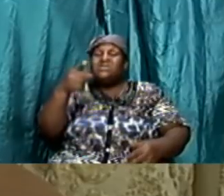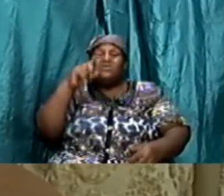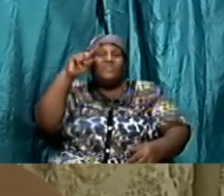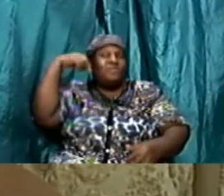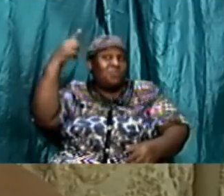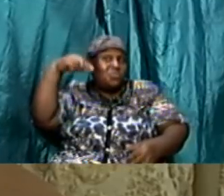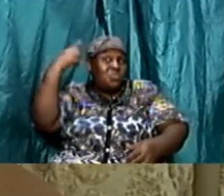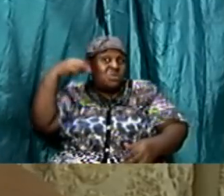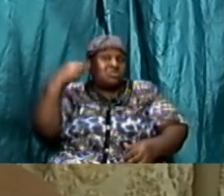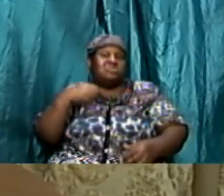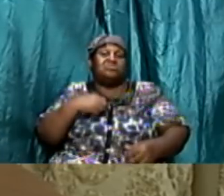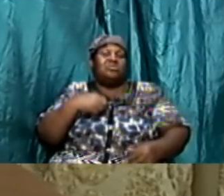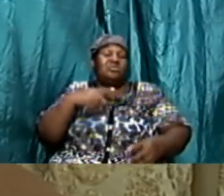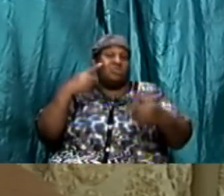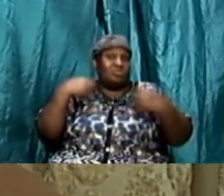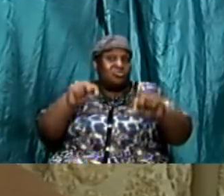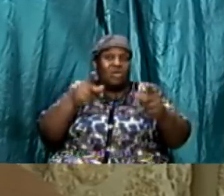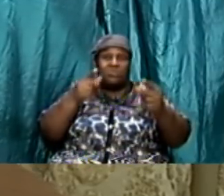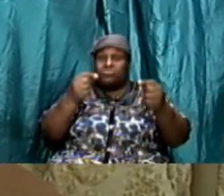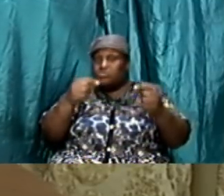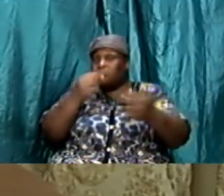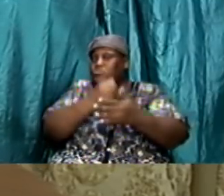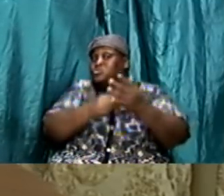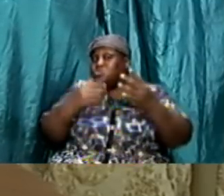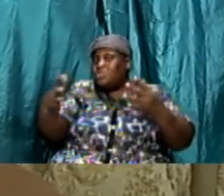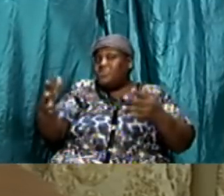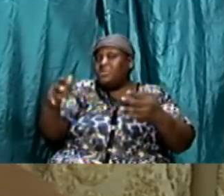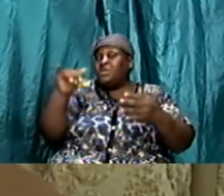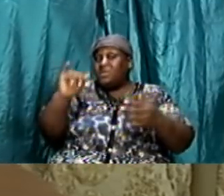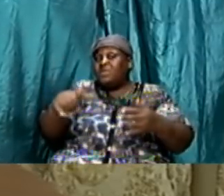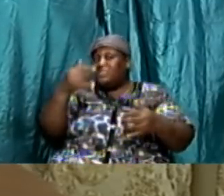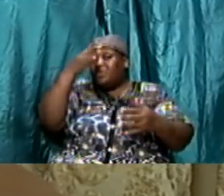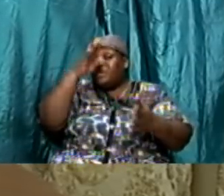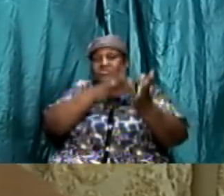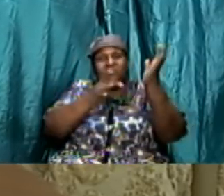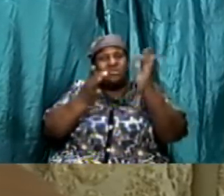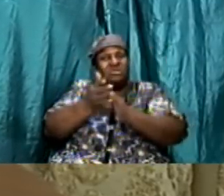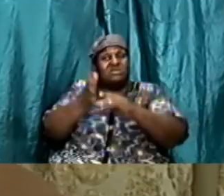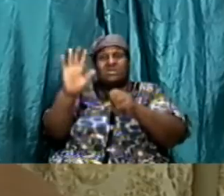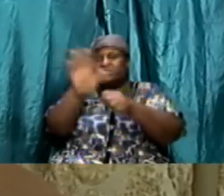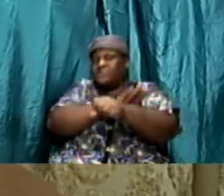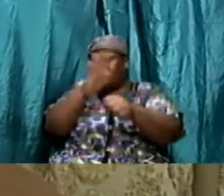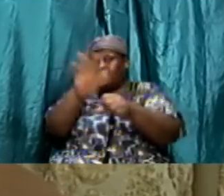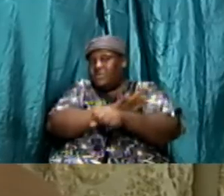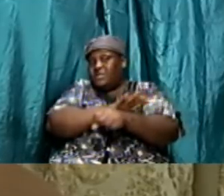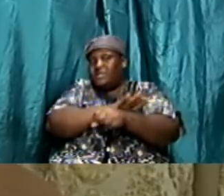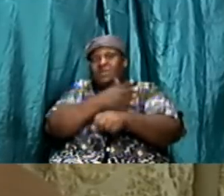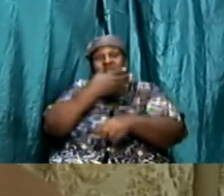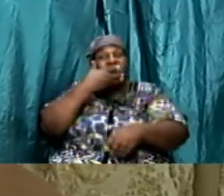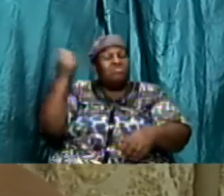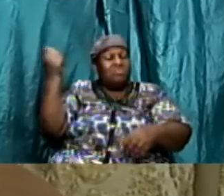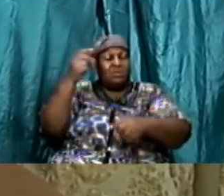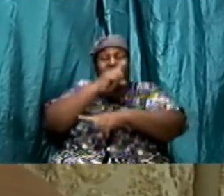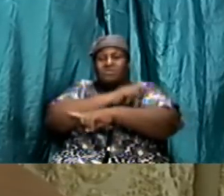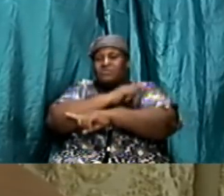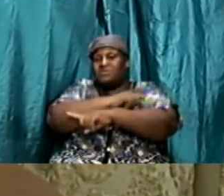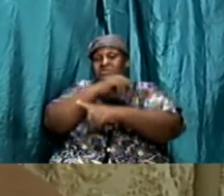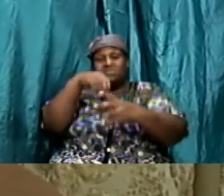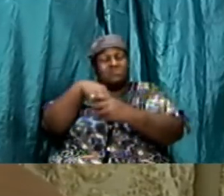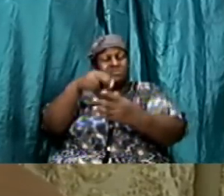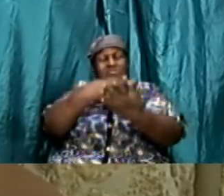fulfilled and because all of these things we have a better rest in the Holy Ghost amen